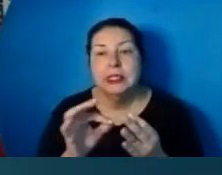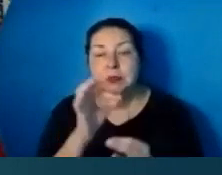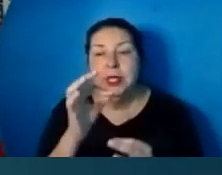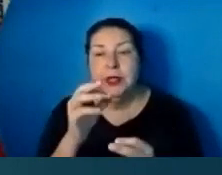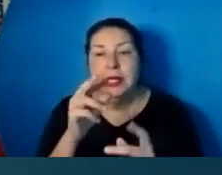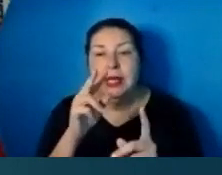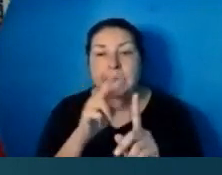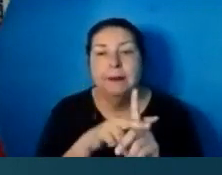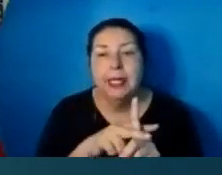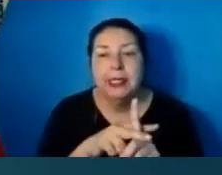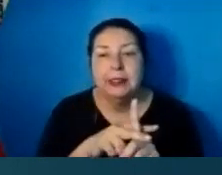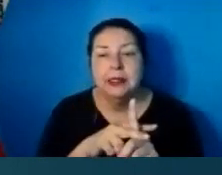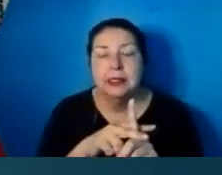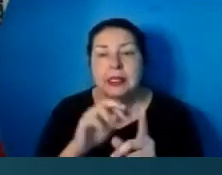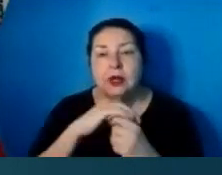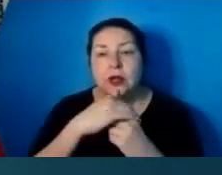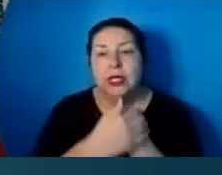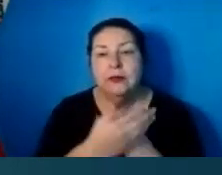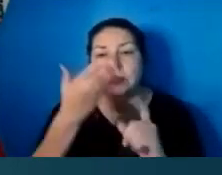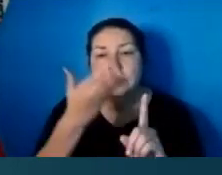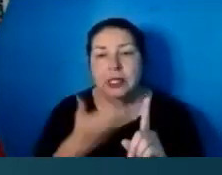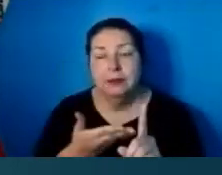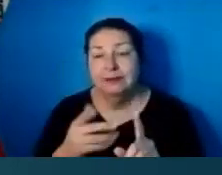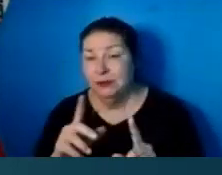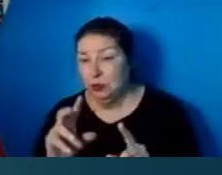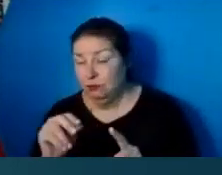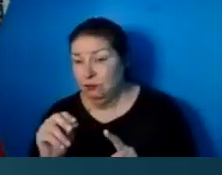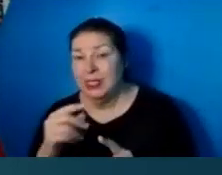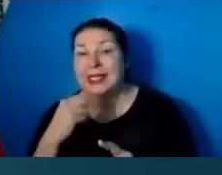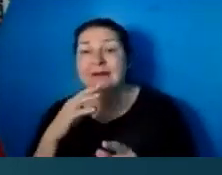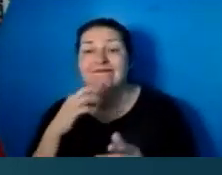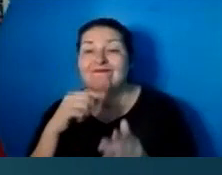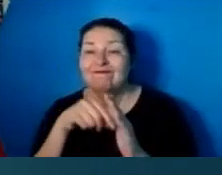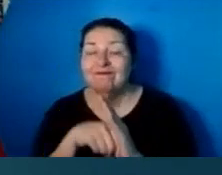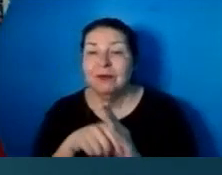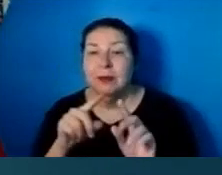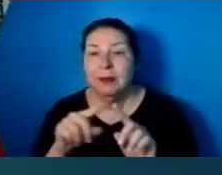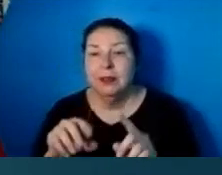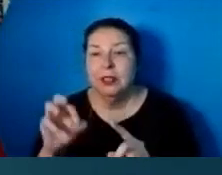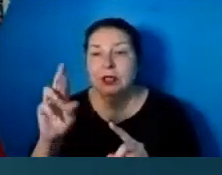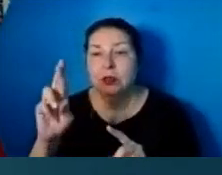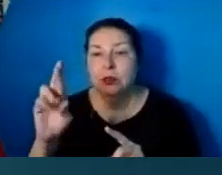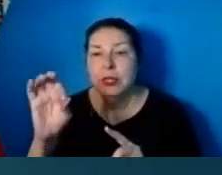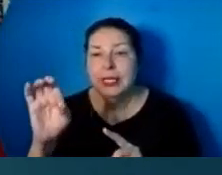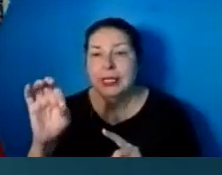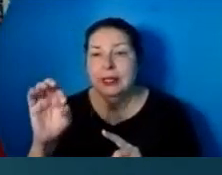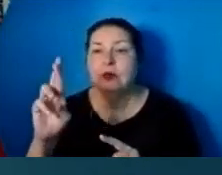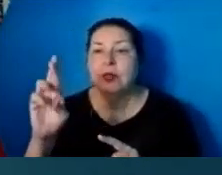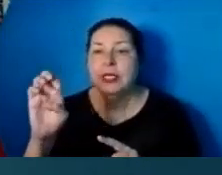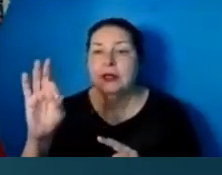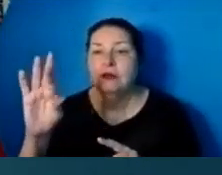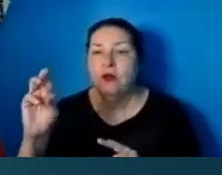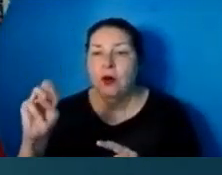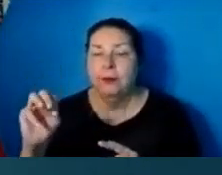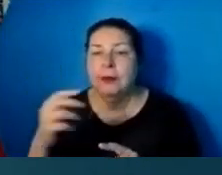I'm not going to get into great detail, but the Reformed have a concept of once saved,